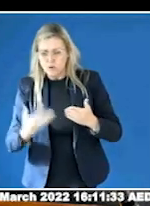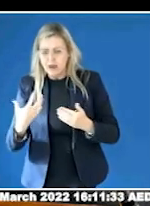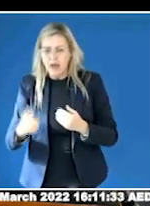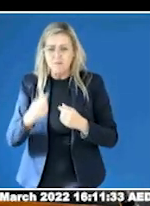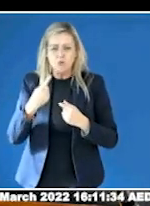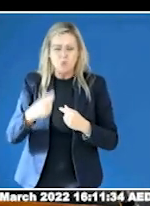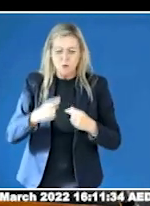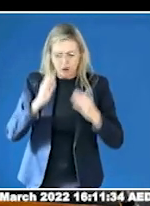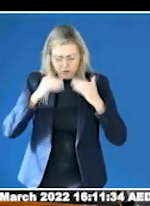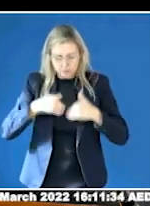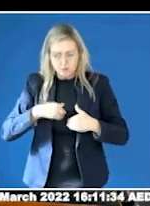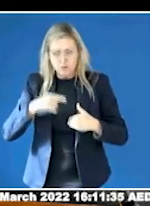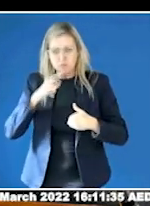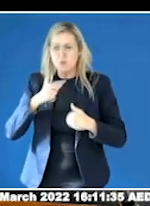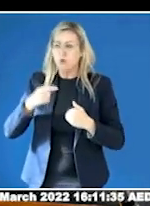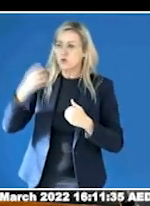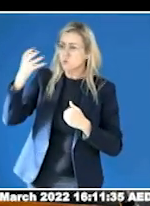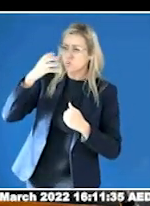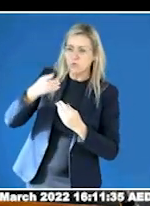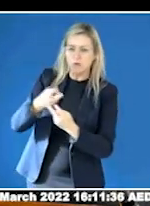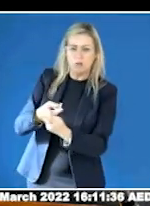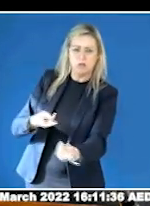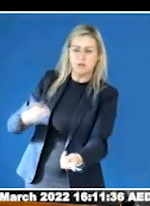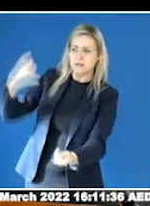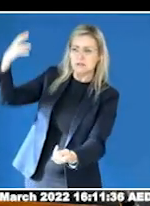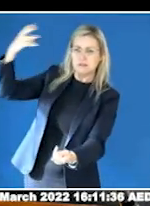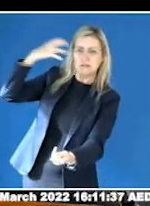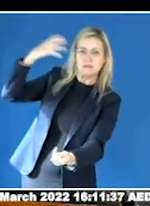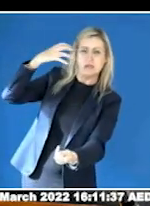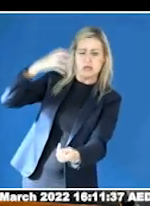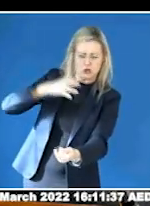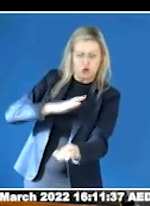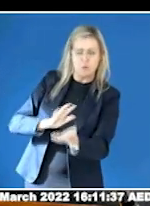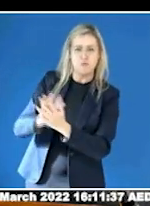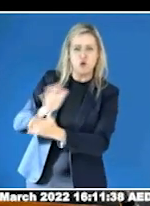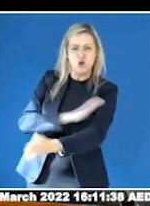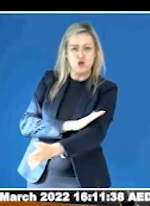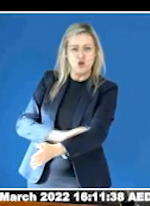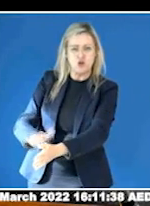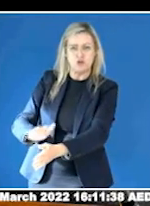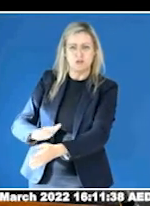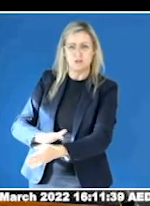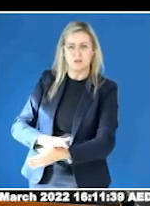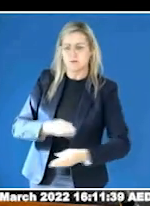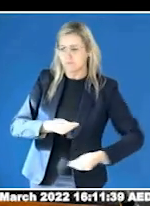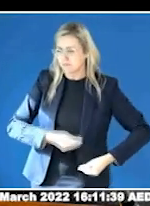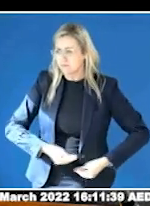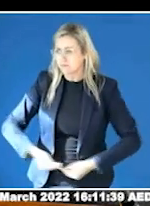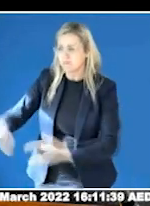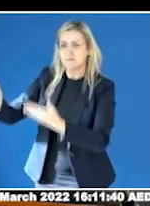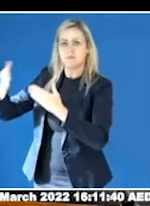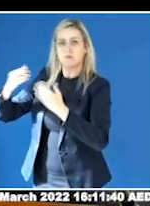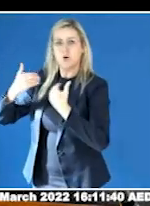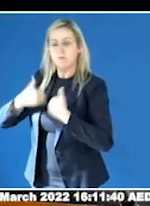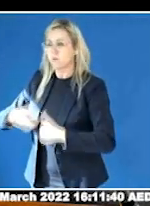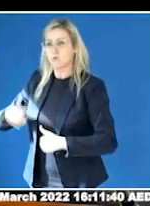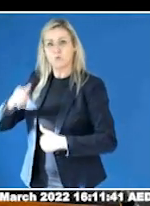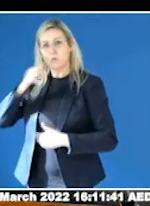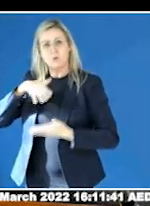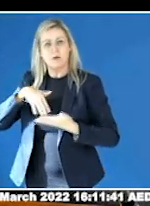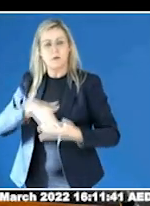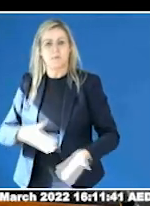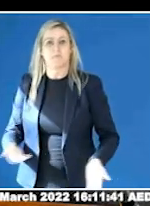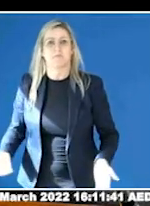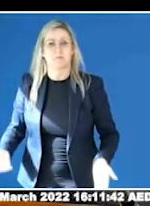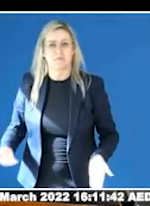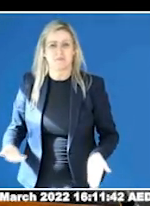the sun at school all day. They'd shut down after being screened at by the EA employed to help them. Things must get better.